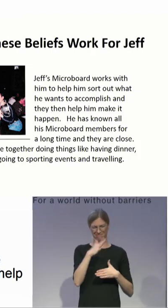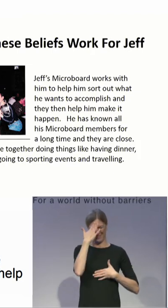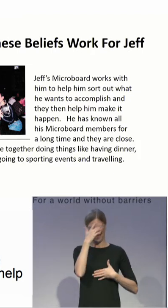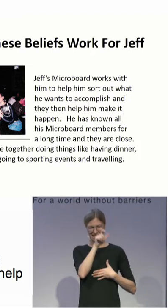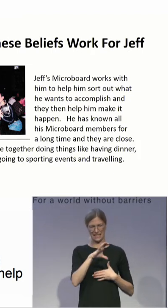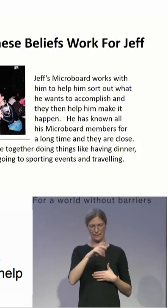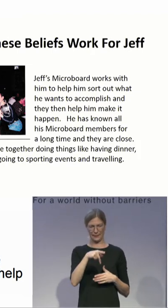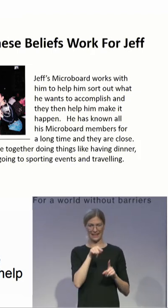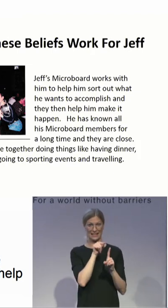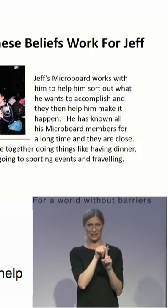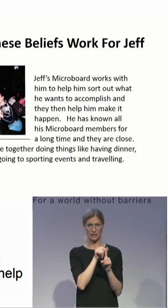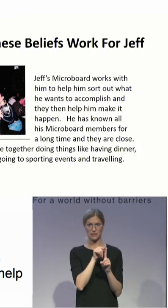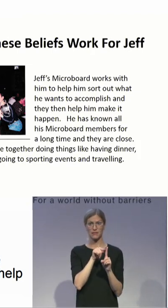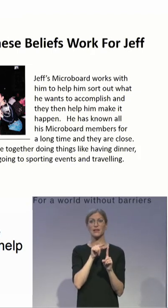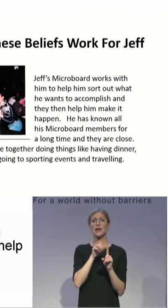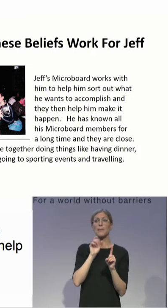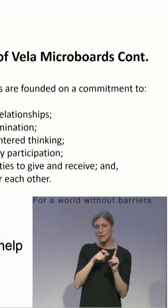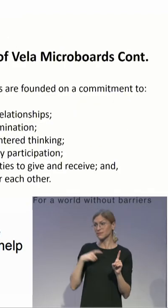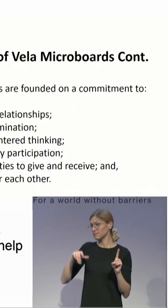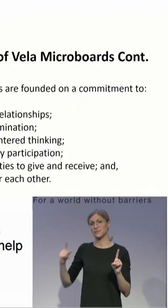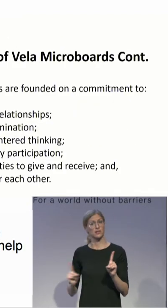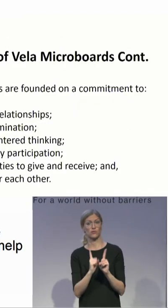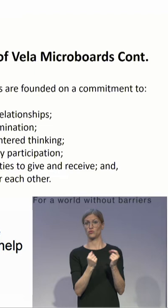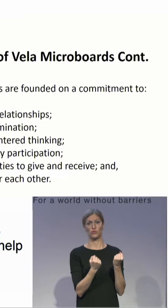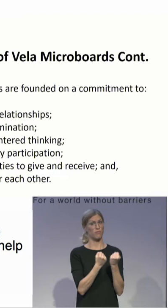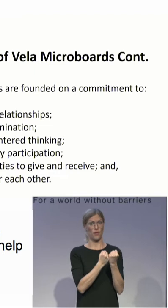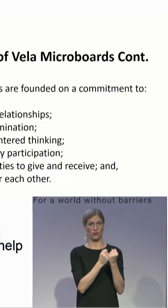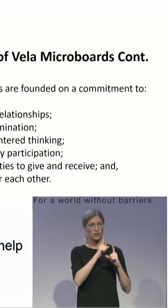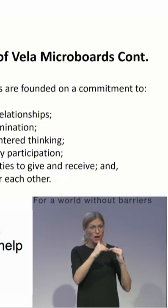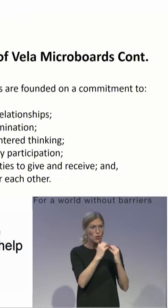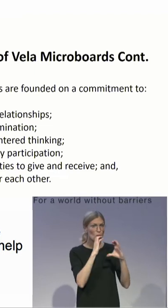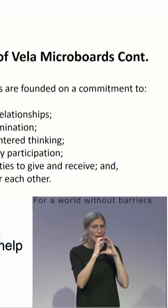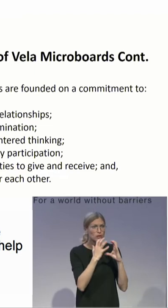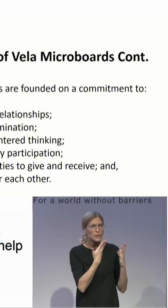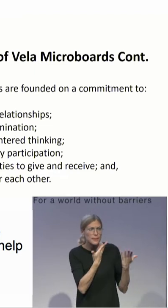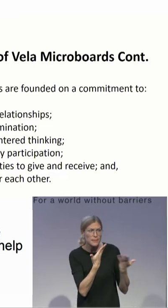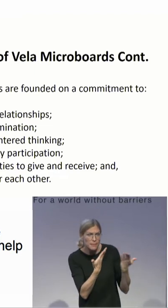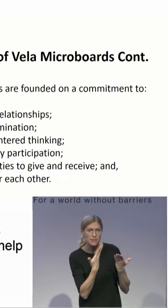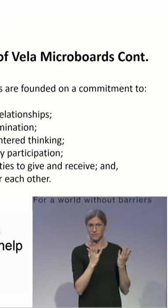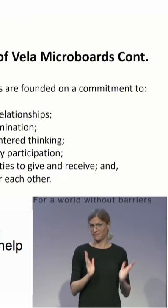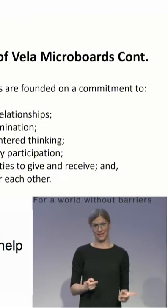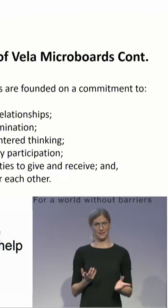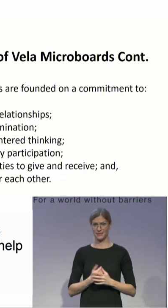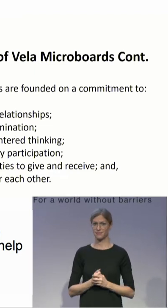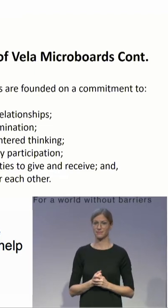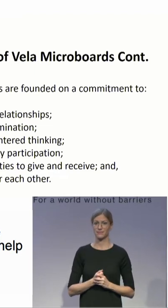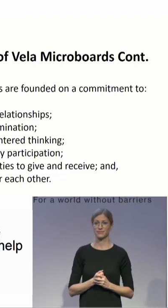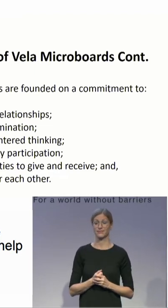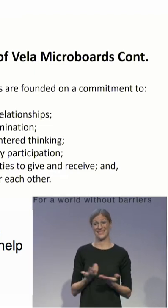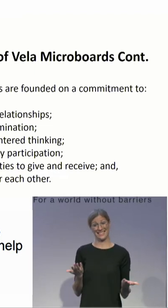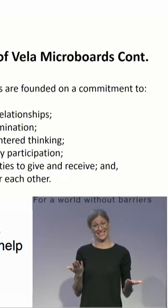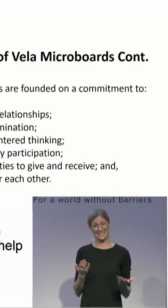And that's really made life easier for him. So they work on those things together. So the beliefs of the microboard is it's about the personal relationships,